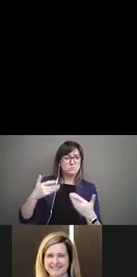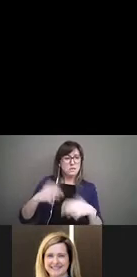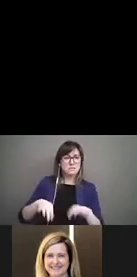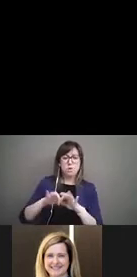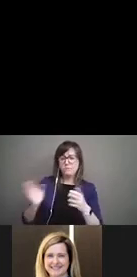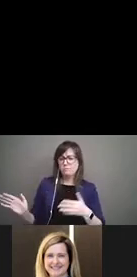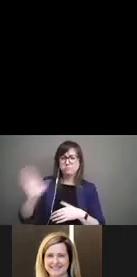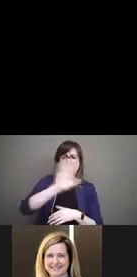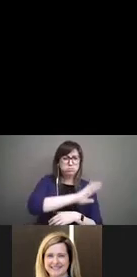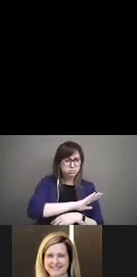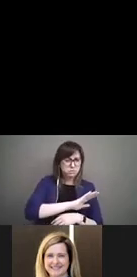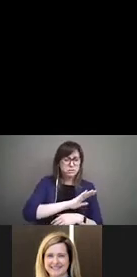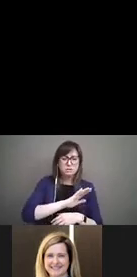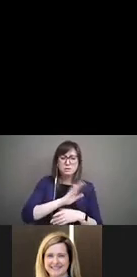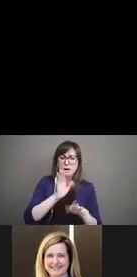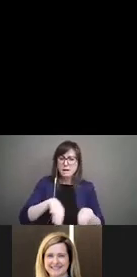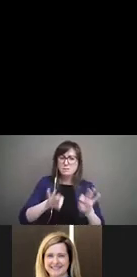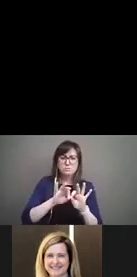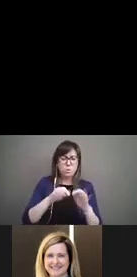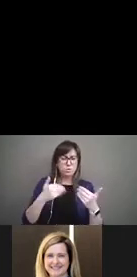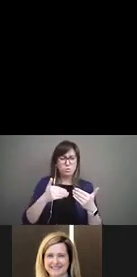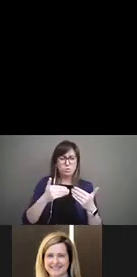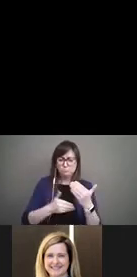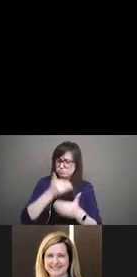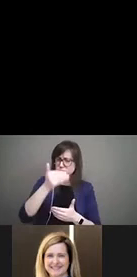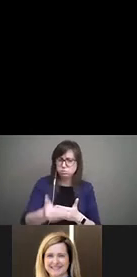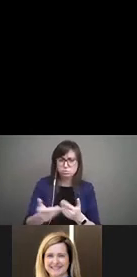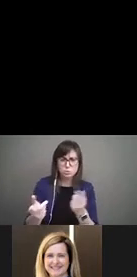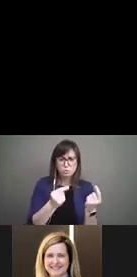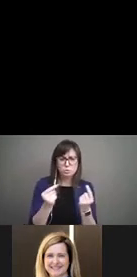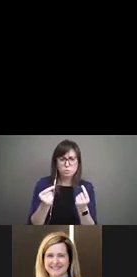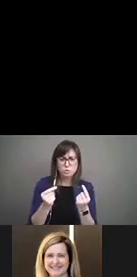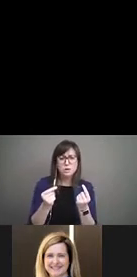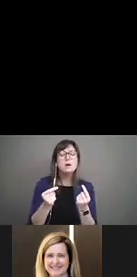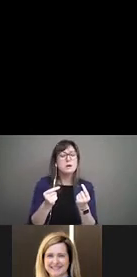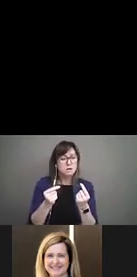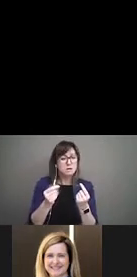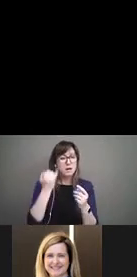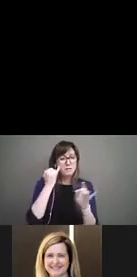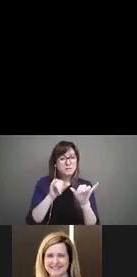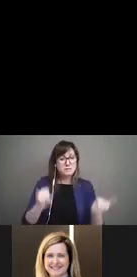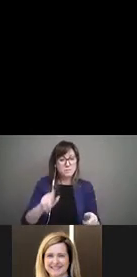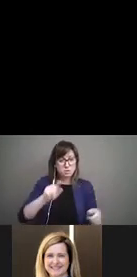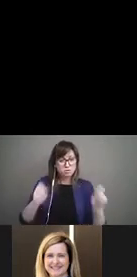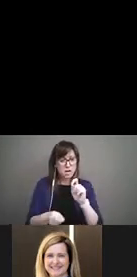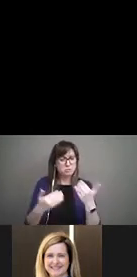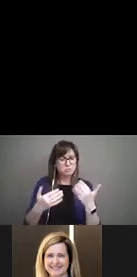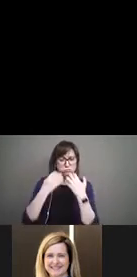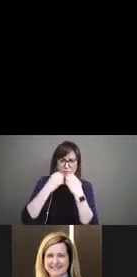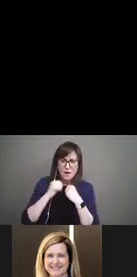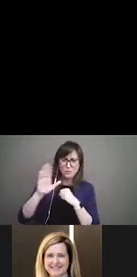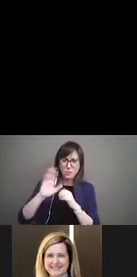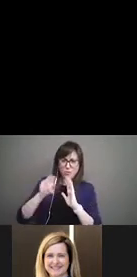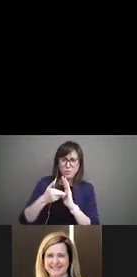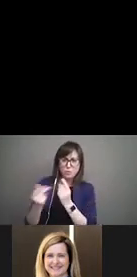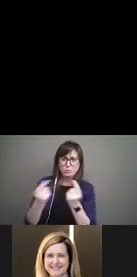is a very much needed next step, and to make that happen, for systemic change, it's an asset. And now we'll talk about how